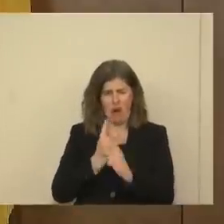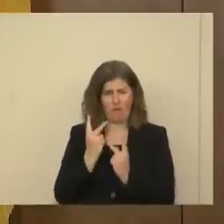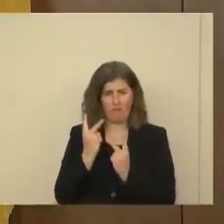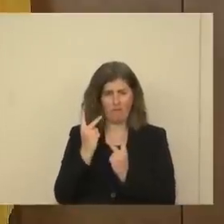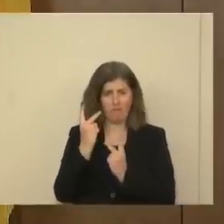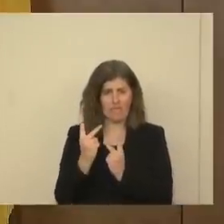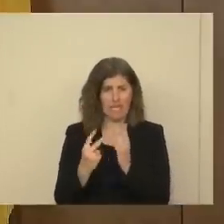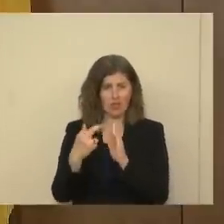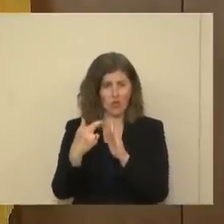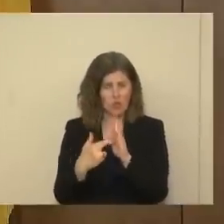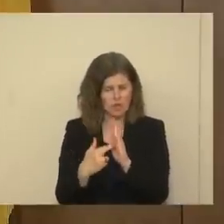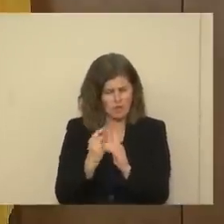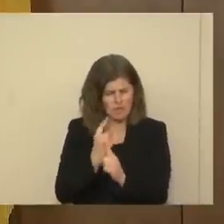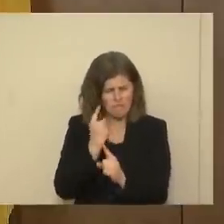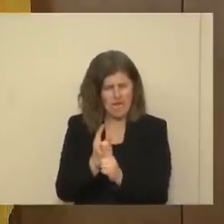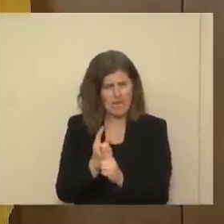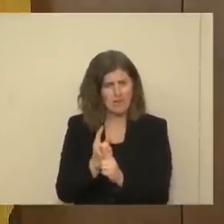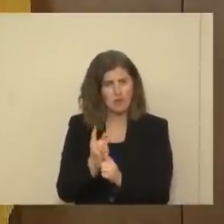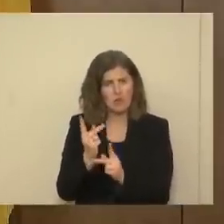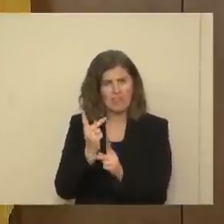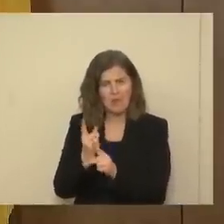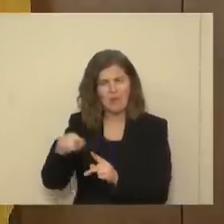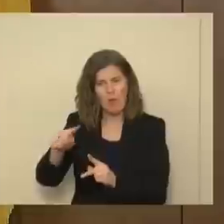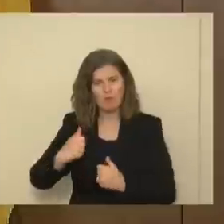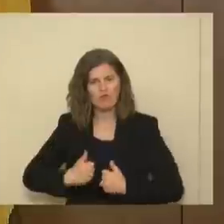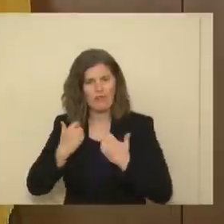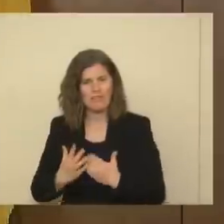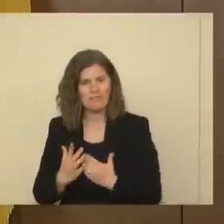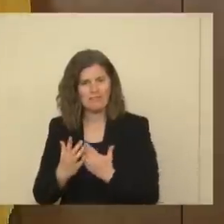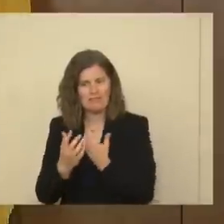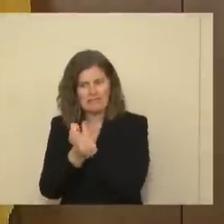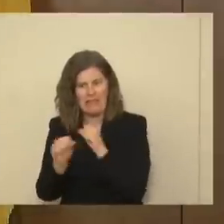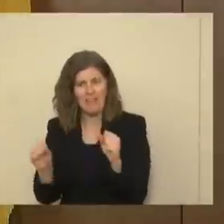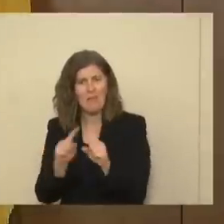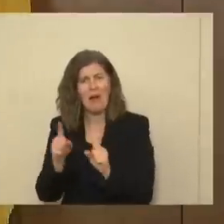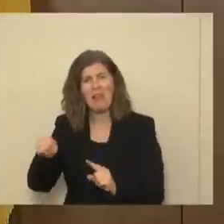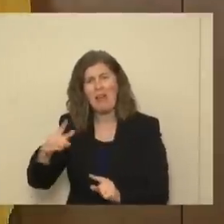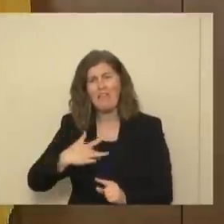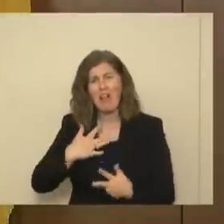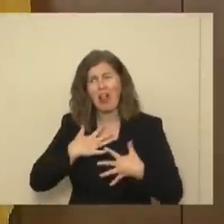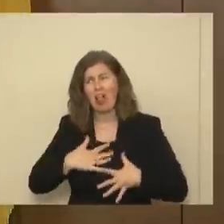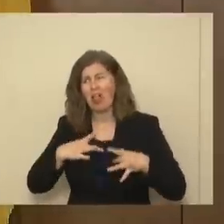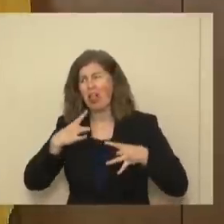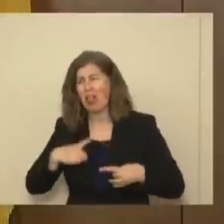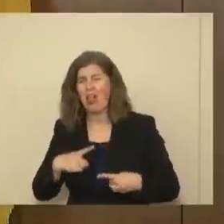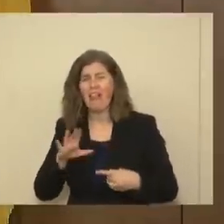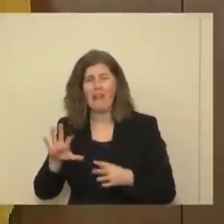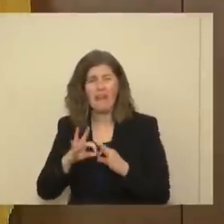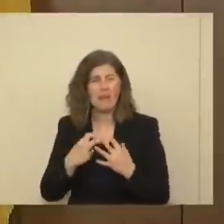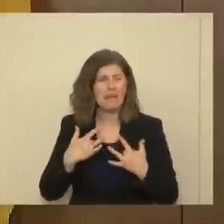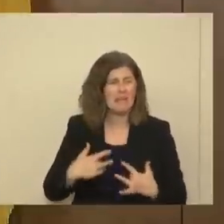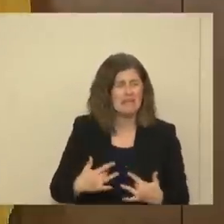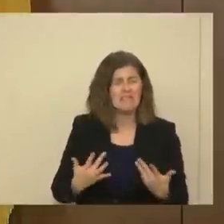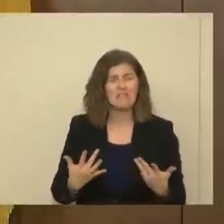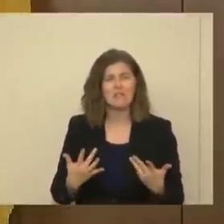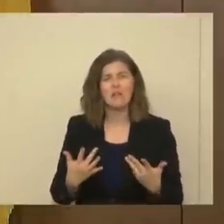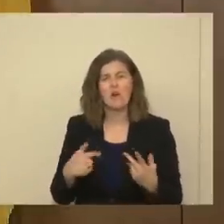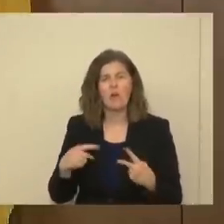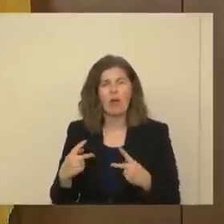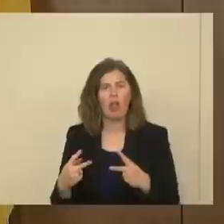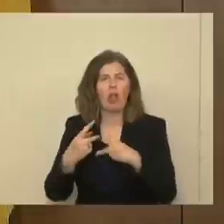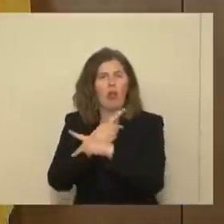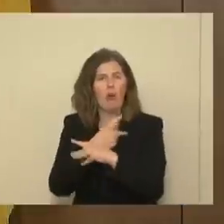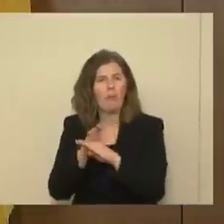we safeguard the residents, but they are suffering from depression, and so are their family members. And they have exacerbated